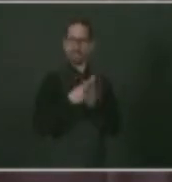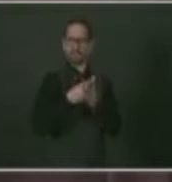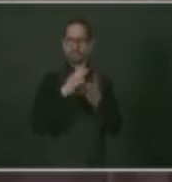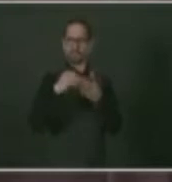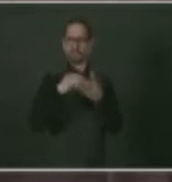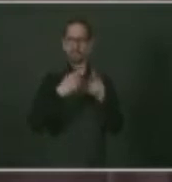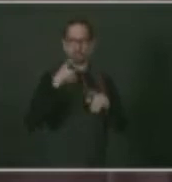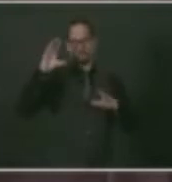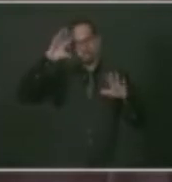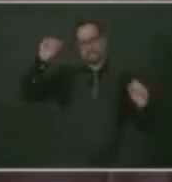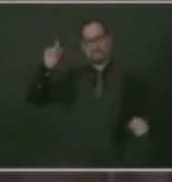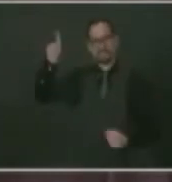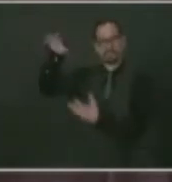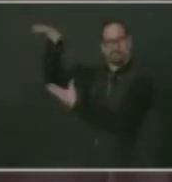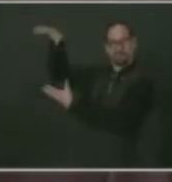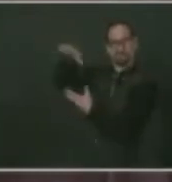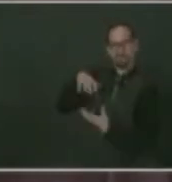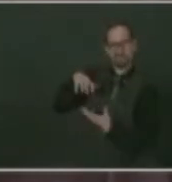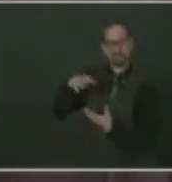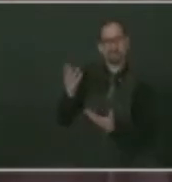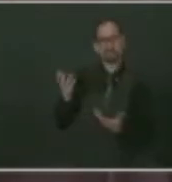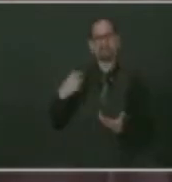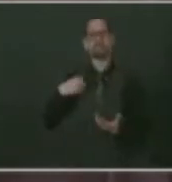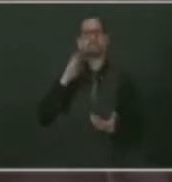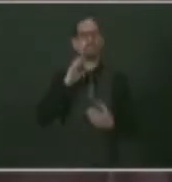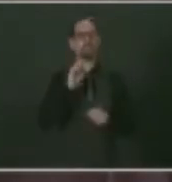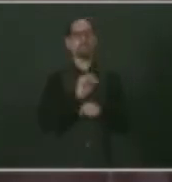I've answered that as well. We'll be working with the General Assembly on all those issues.